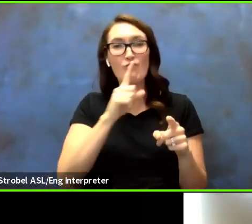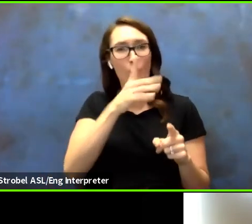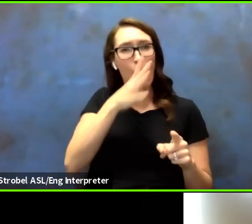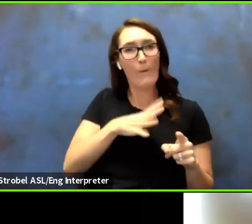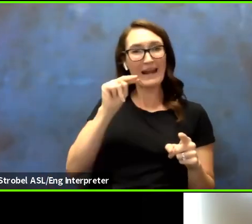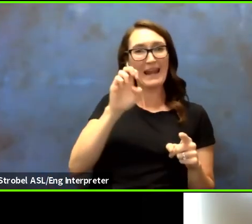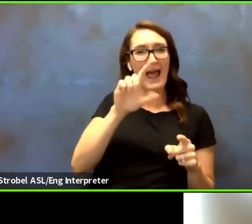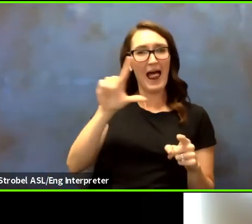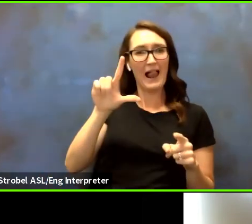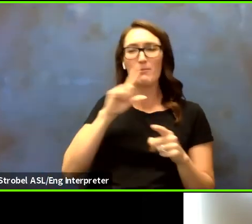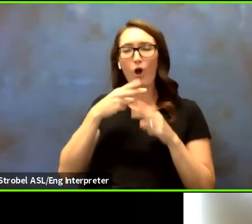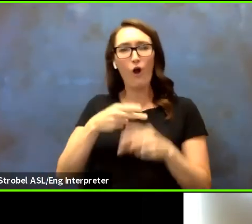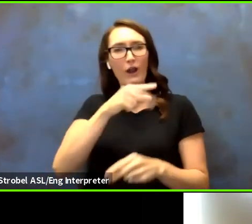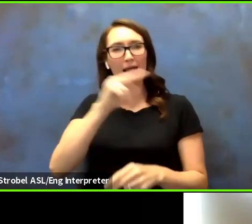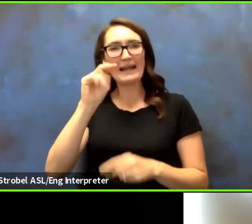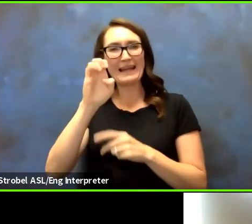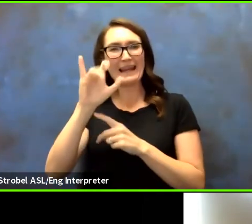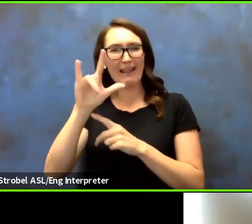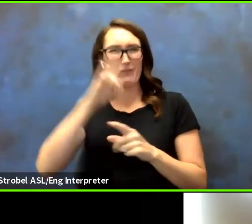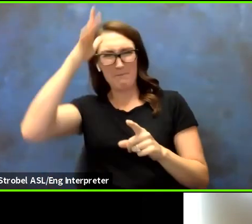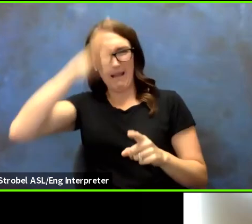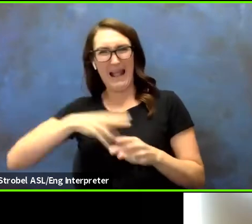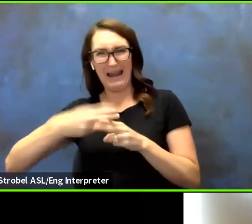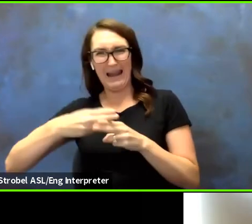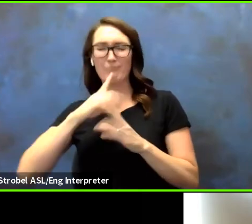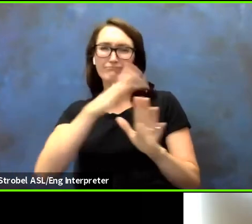Very sorry. Dr. Lataria Hall is next.